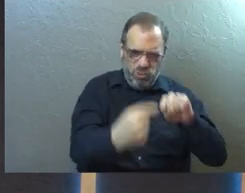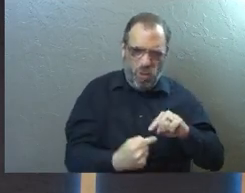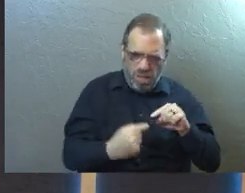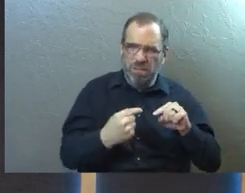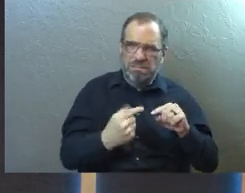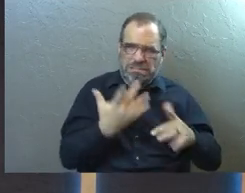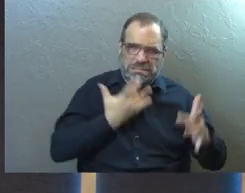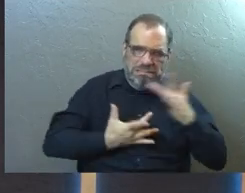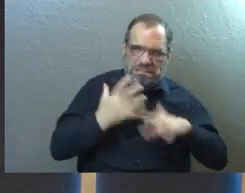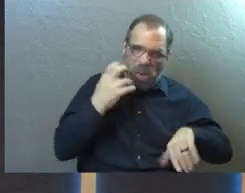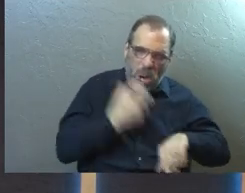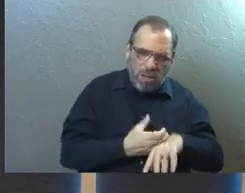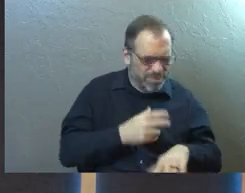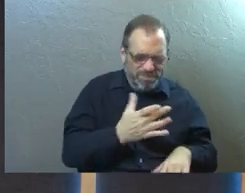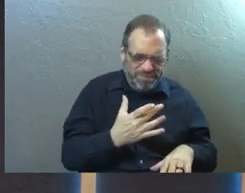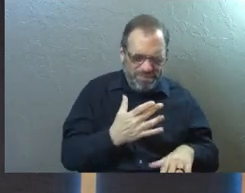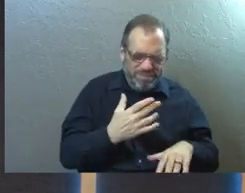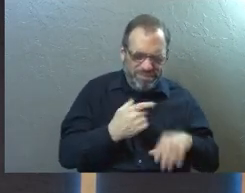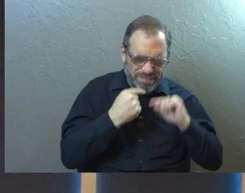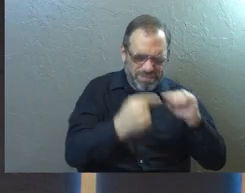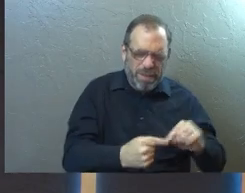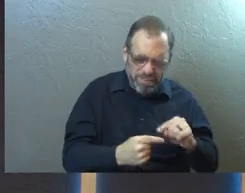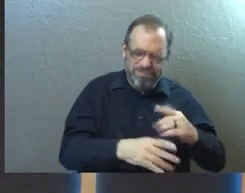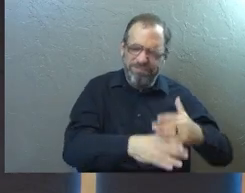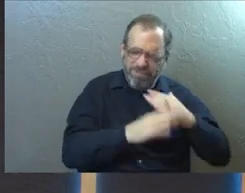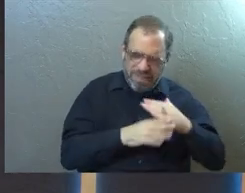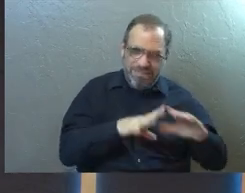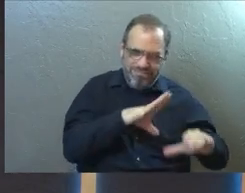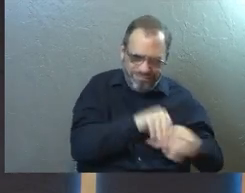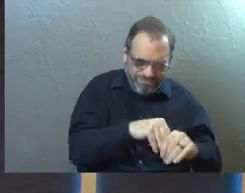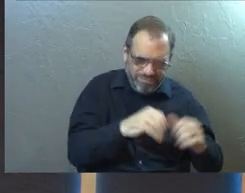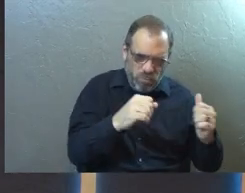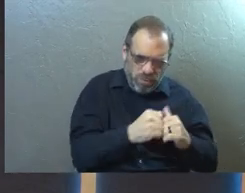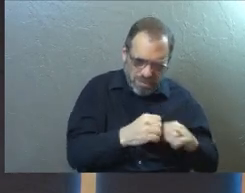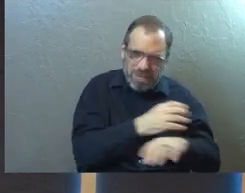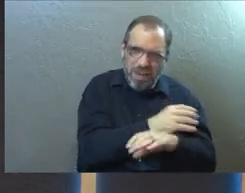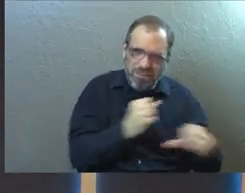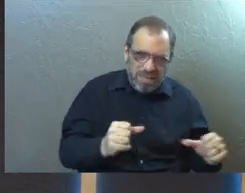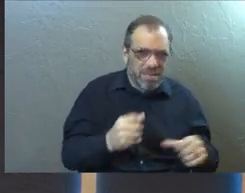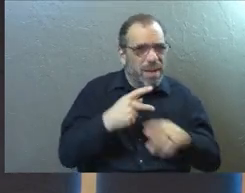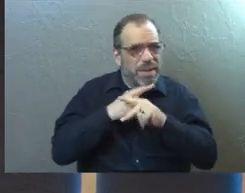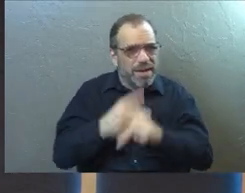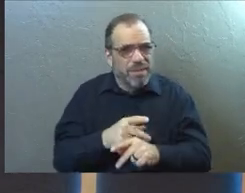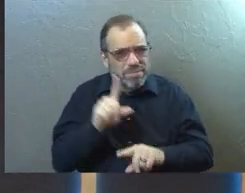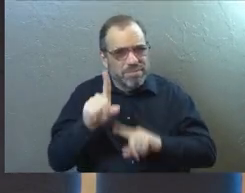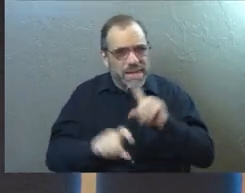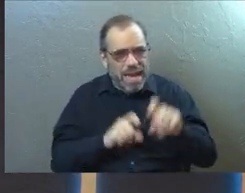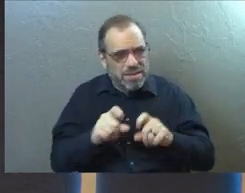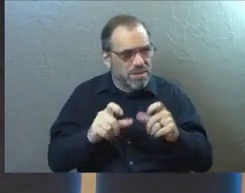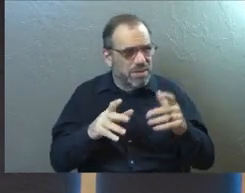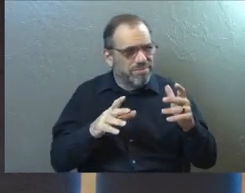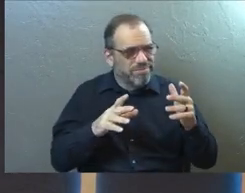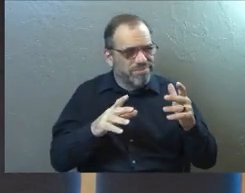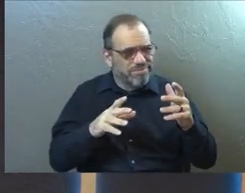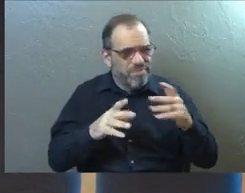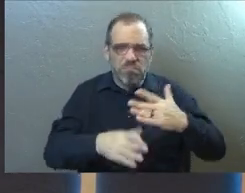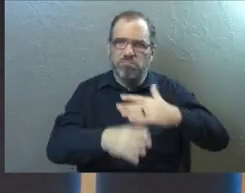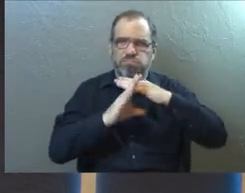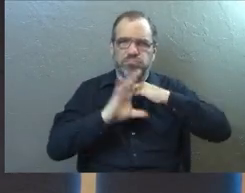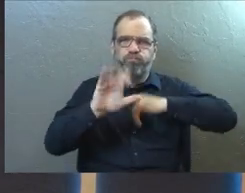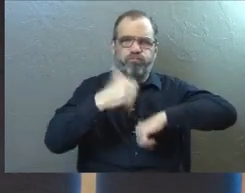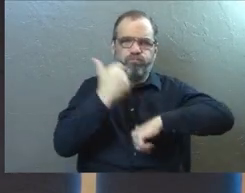and hardships for people as they are coming into the faith. We need to be careful about what we're asking people, what walls we are